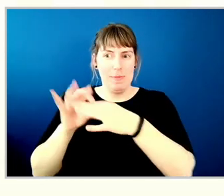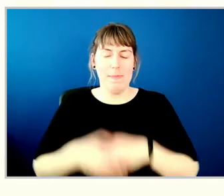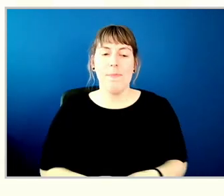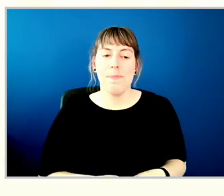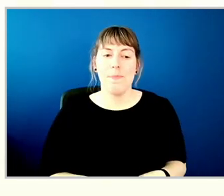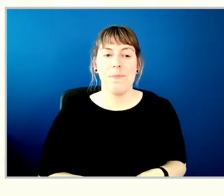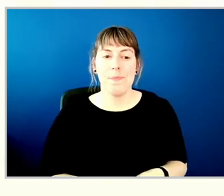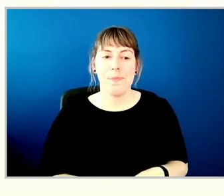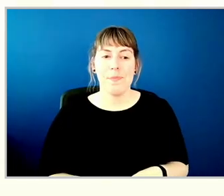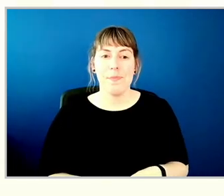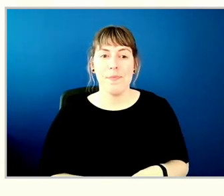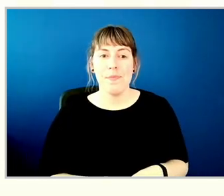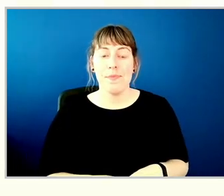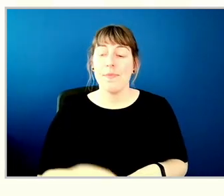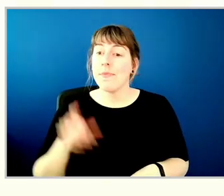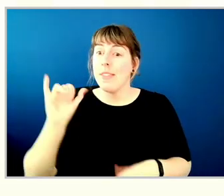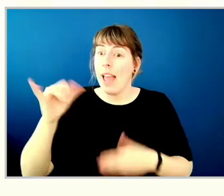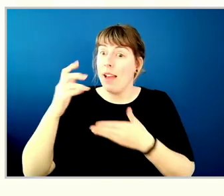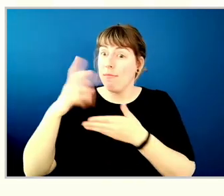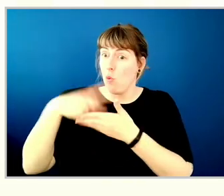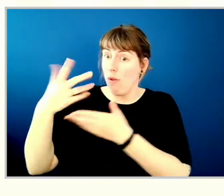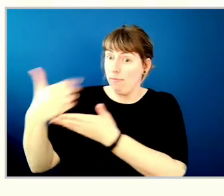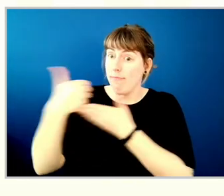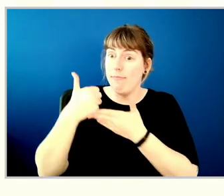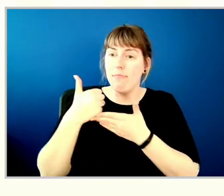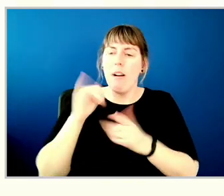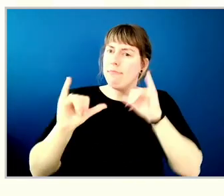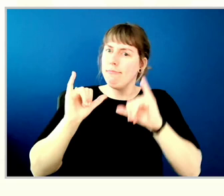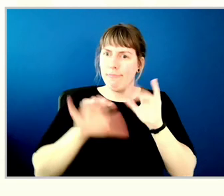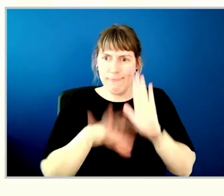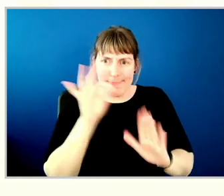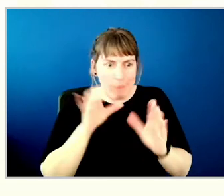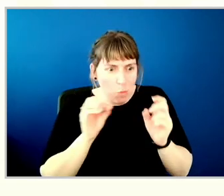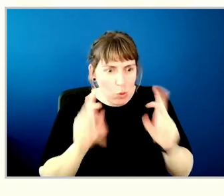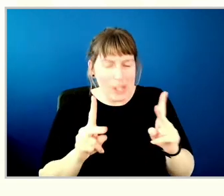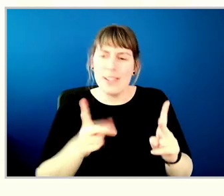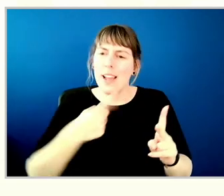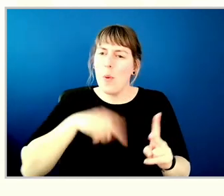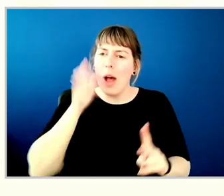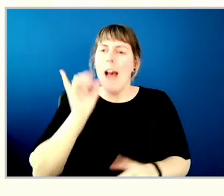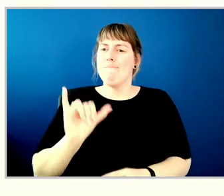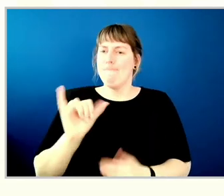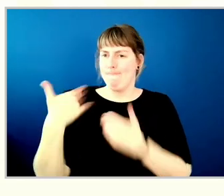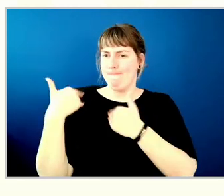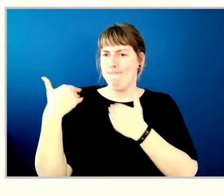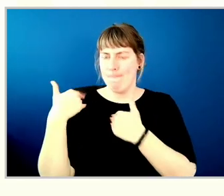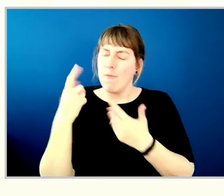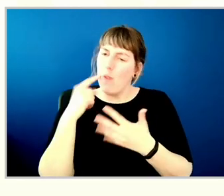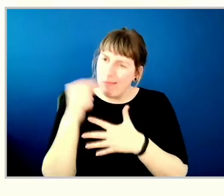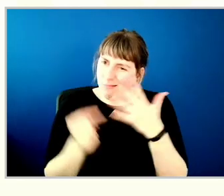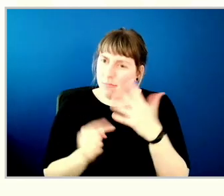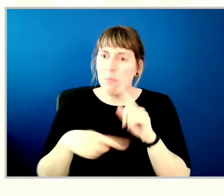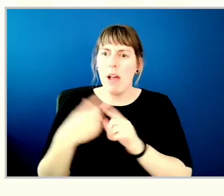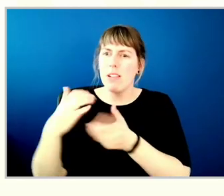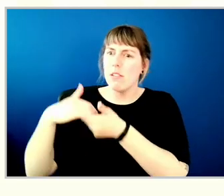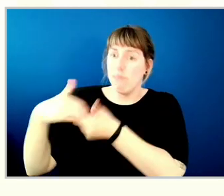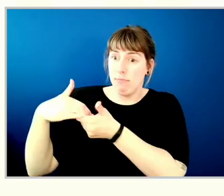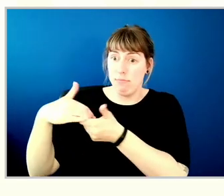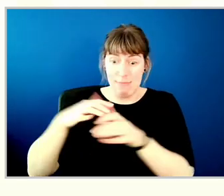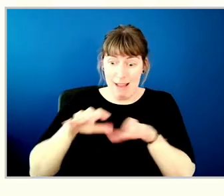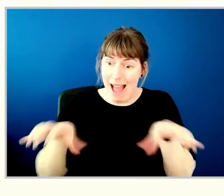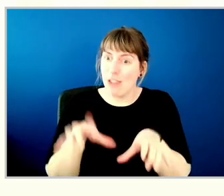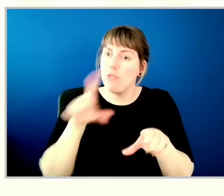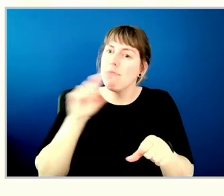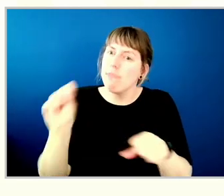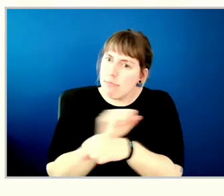It will help us to identify impactful opportunities, to hold ourselves accountable and to ensure our reconciliation action is rooted